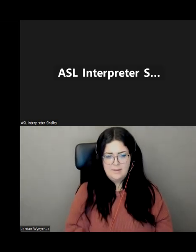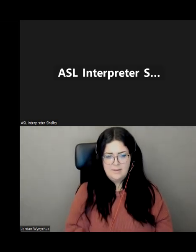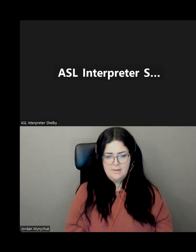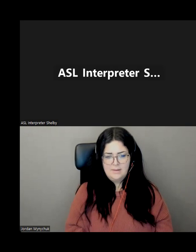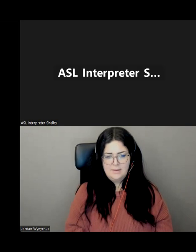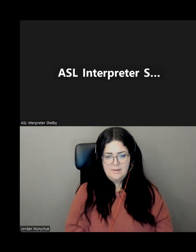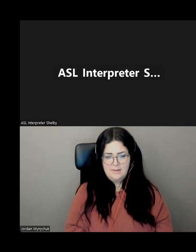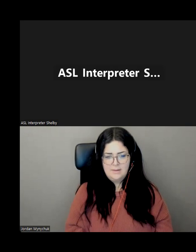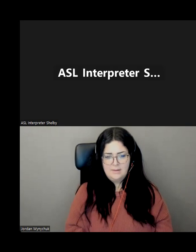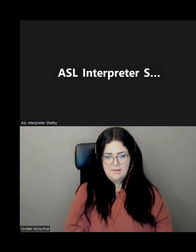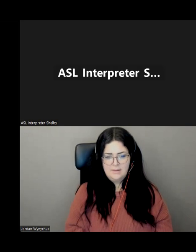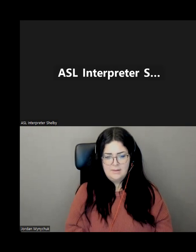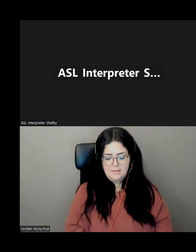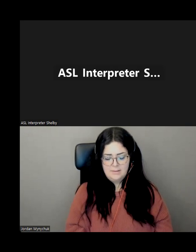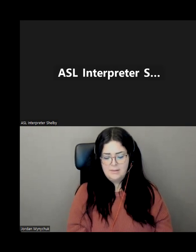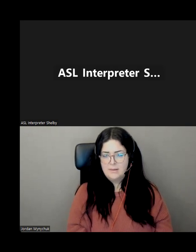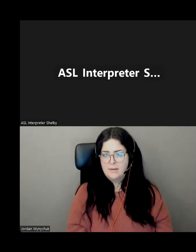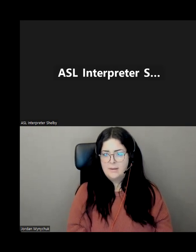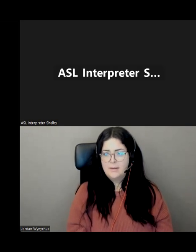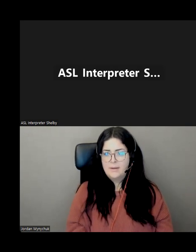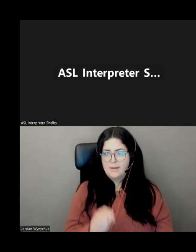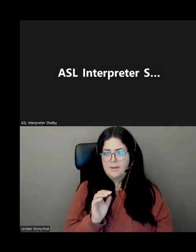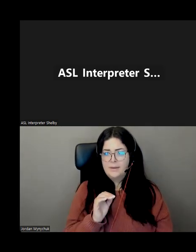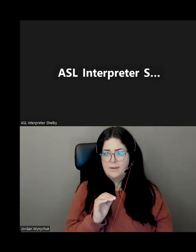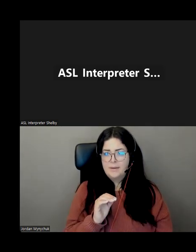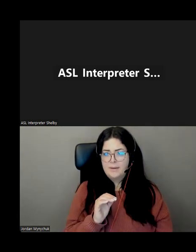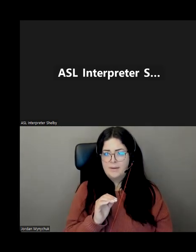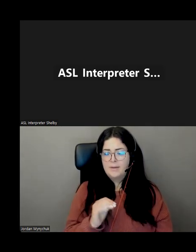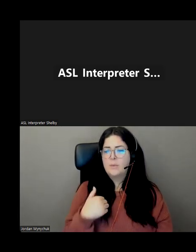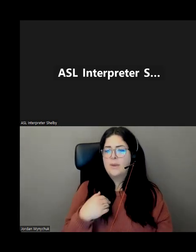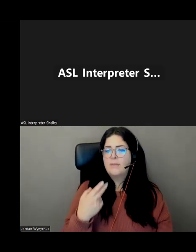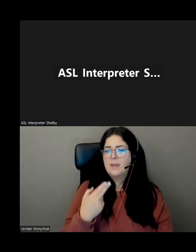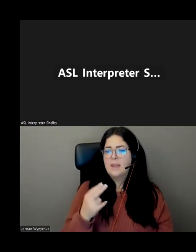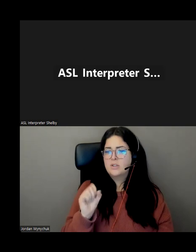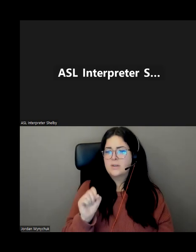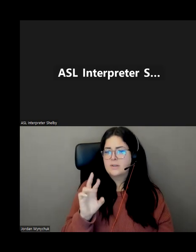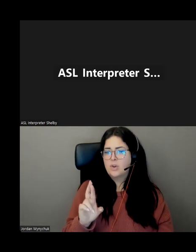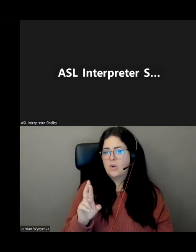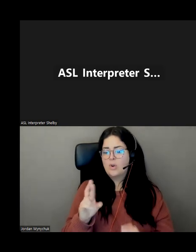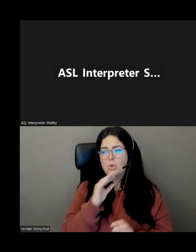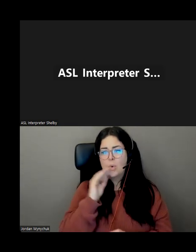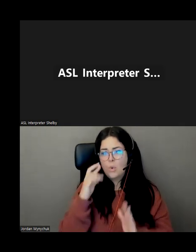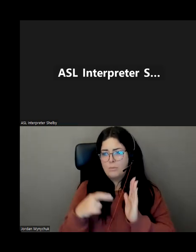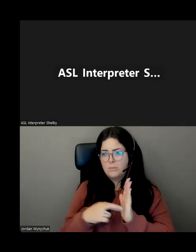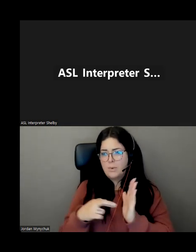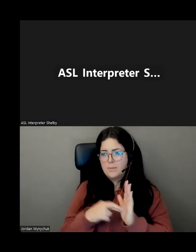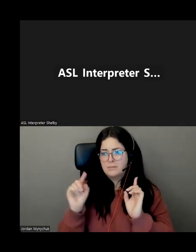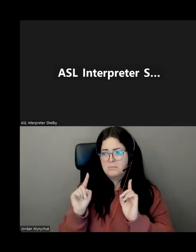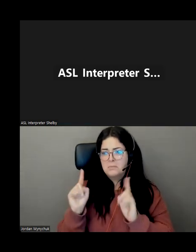assisted or they we do have um we call them hsrs home service representatives that will go in and actually